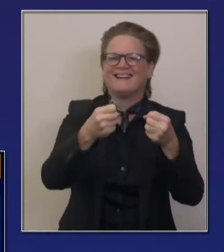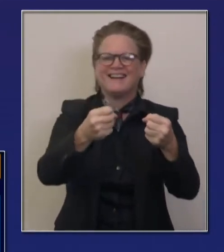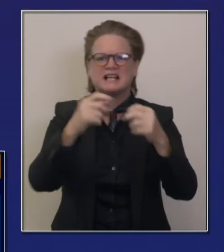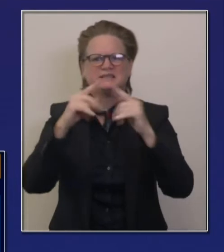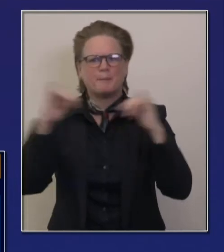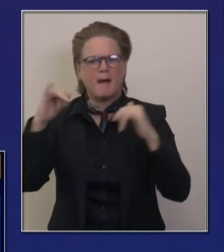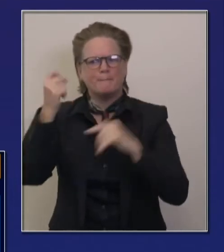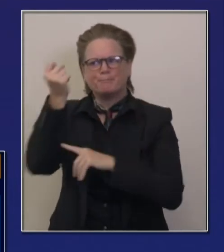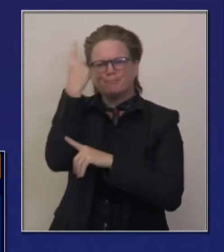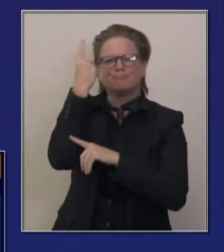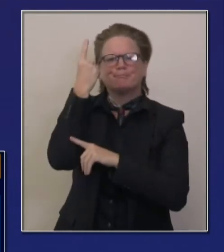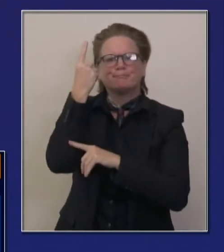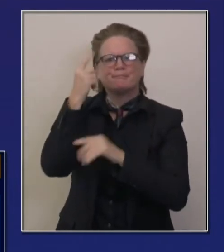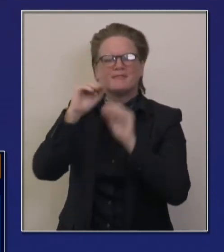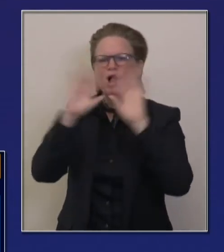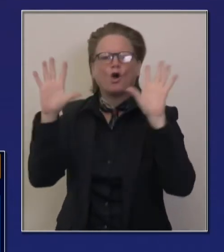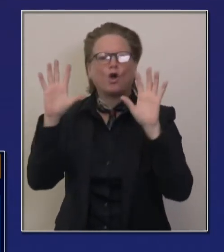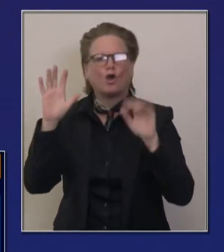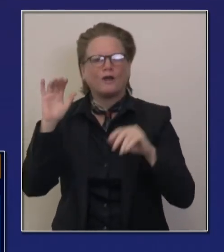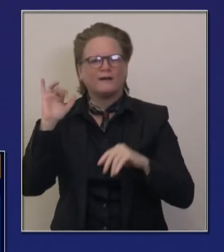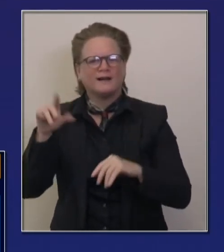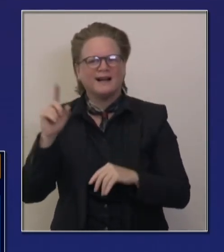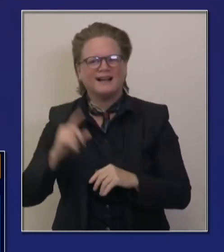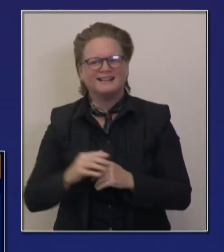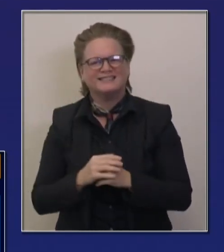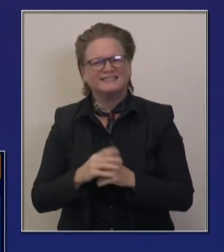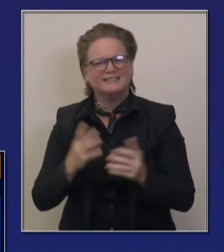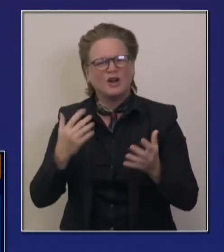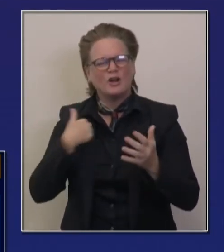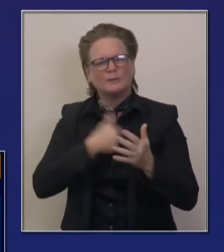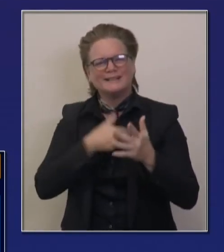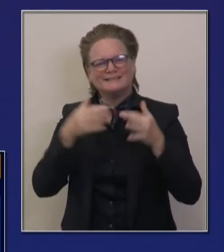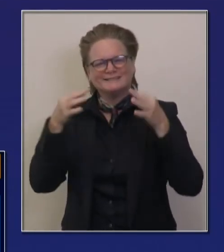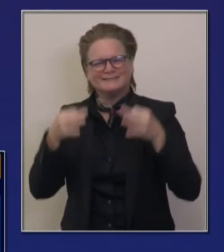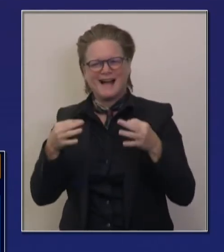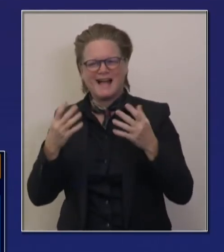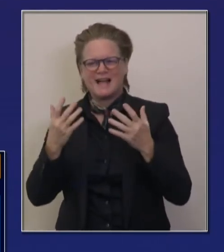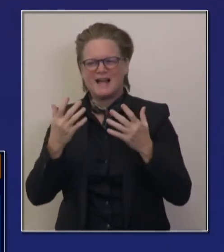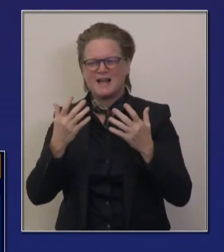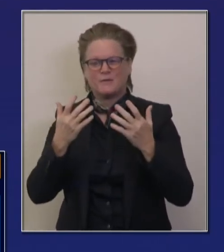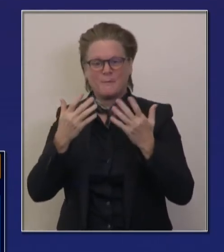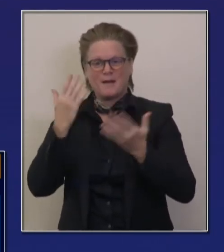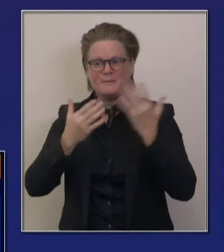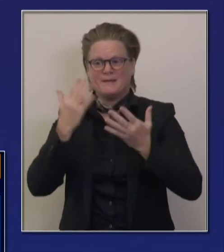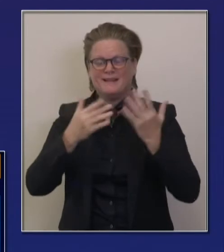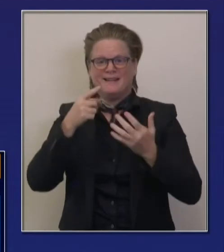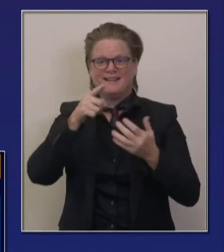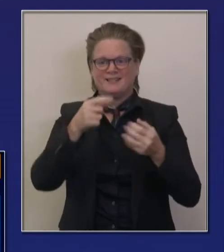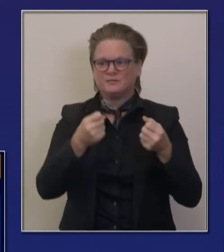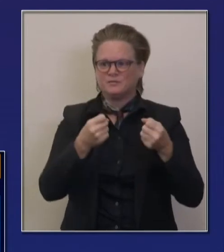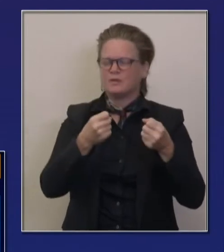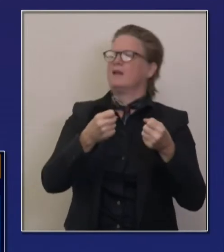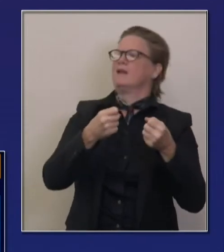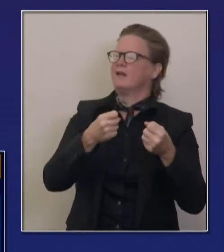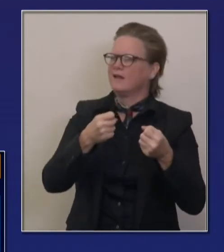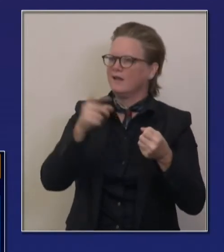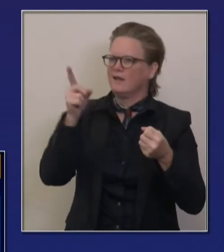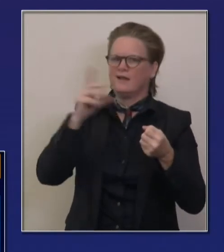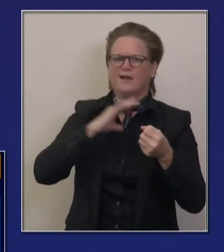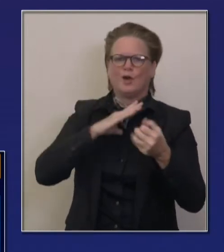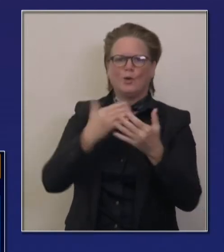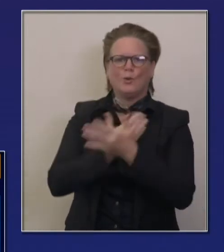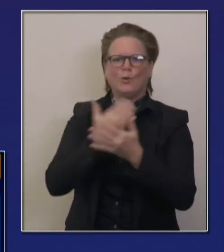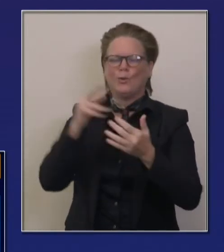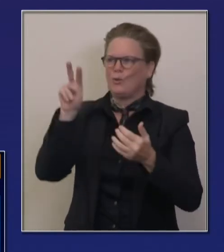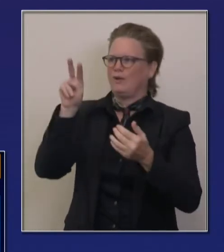images, out of the billboards themselves. So people may pay a little bit more attention. So new public education